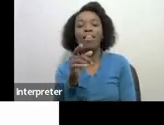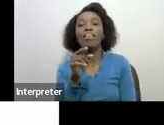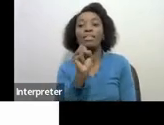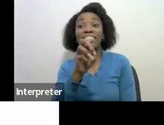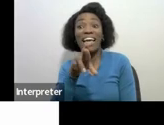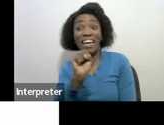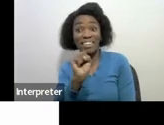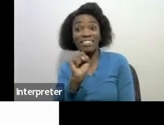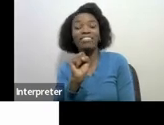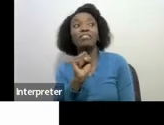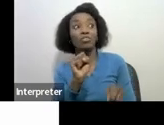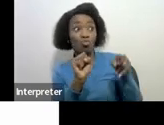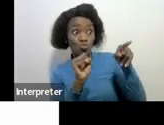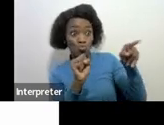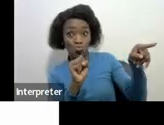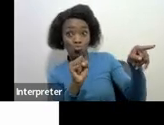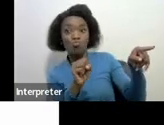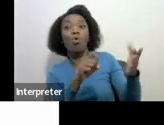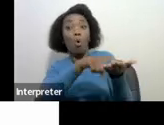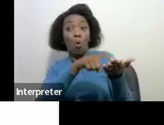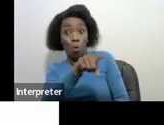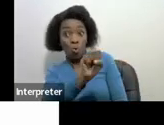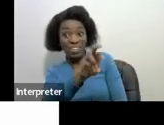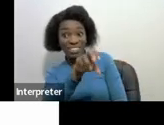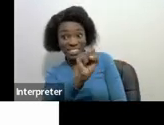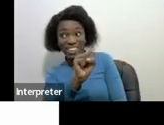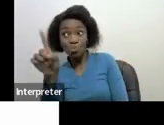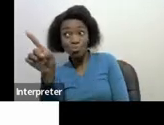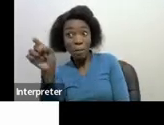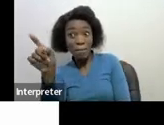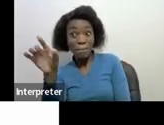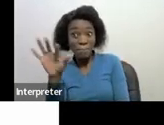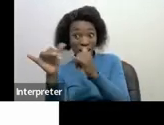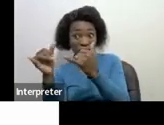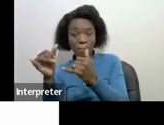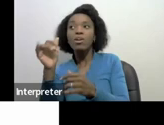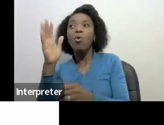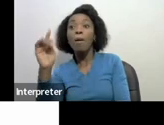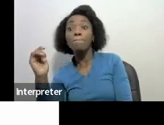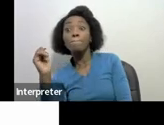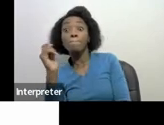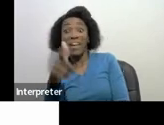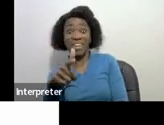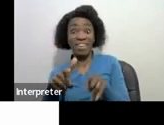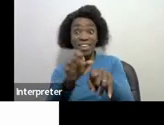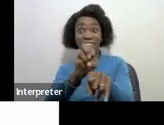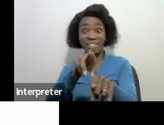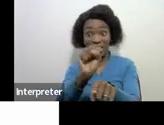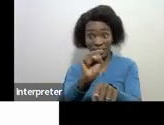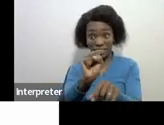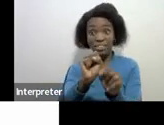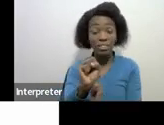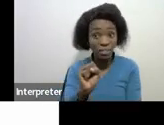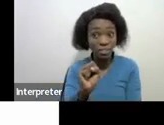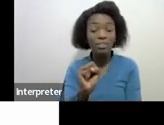of you as a SARS debtor for that third party to pay the funds over to SARS in terms